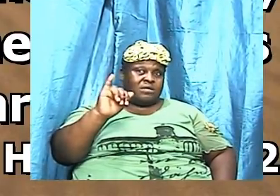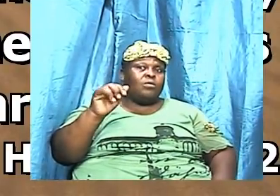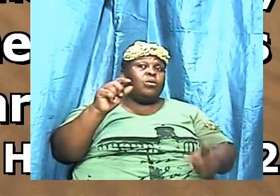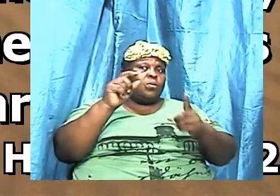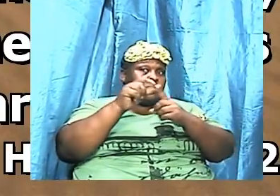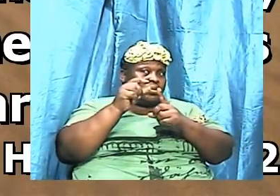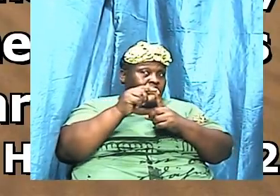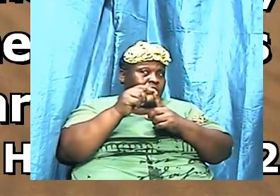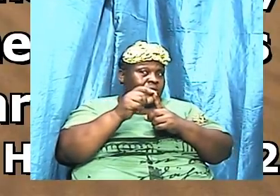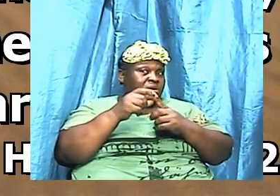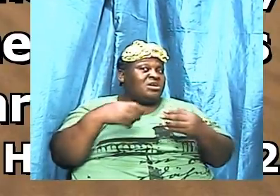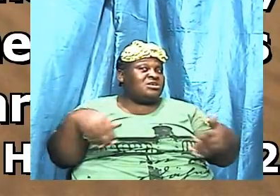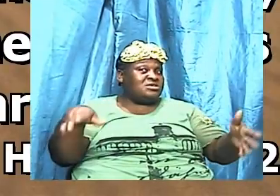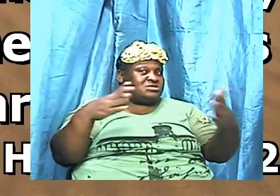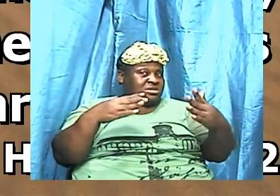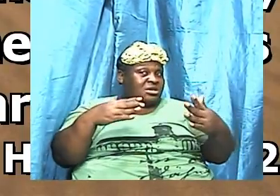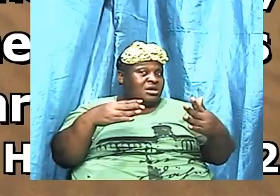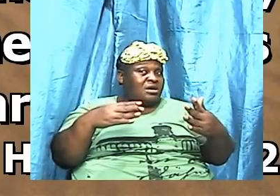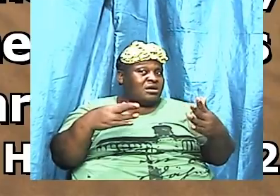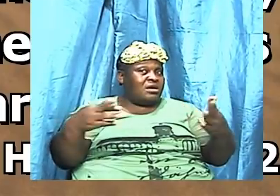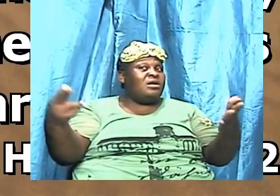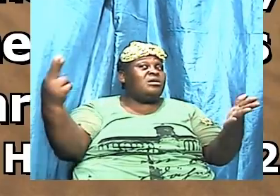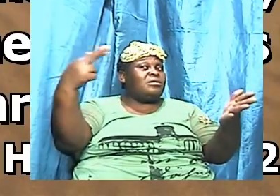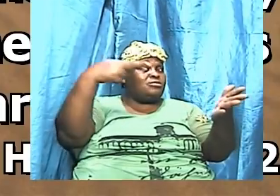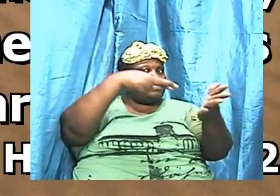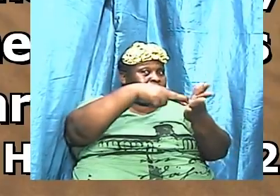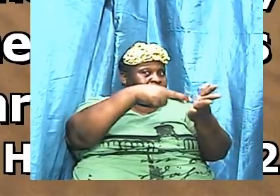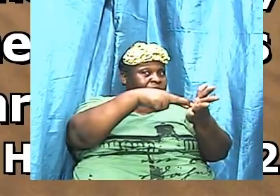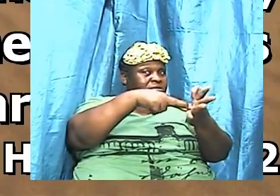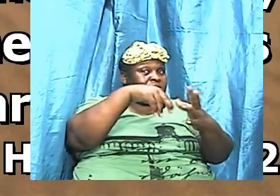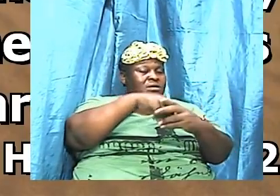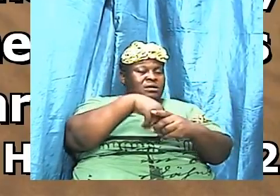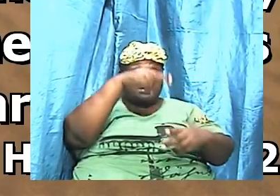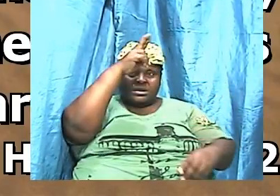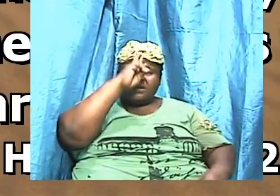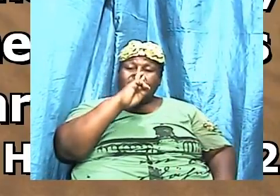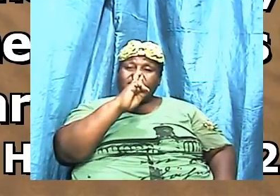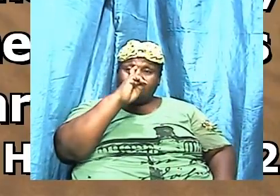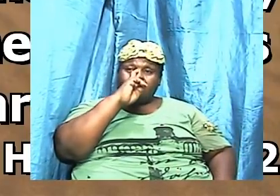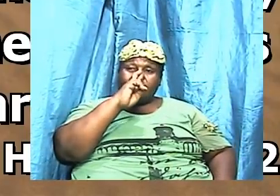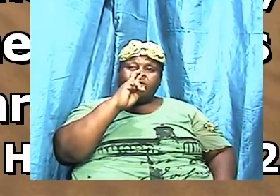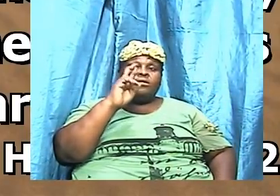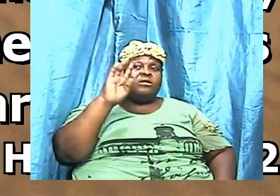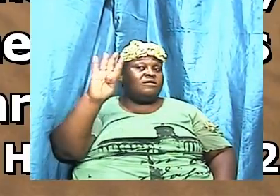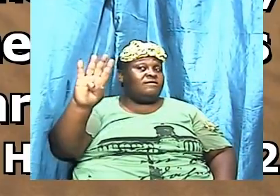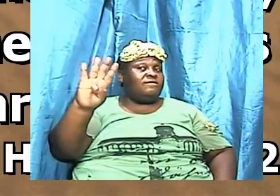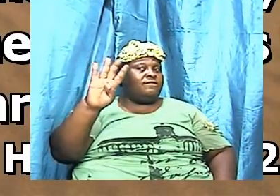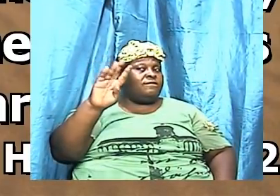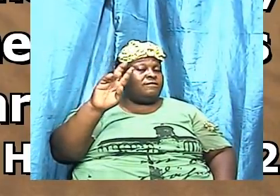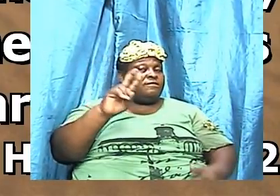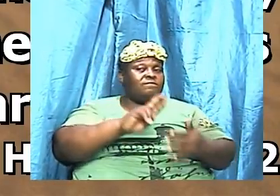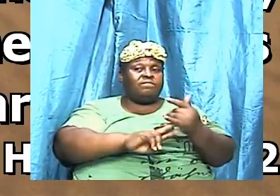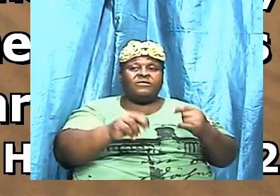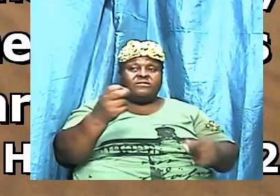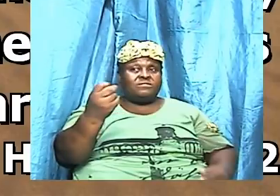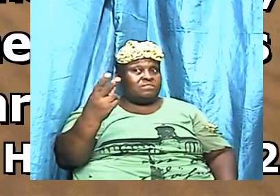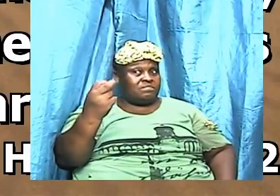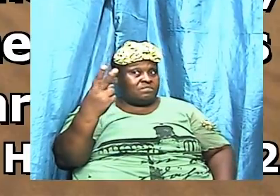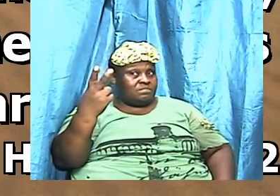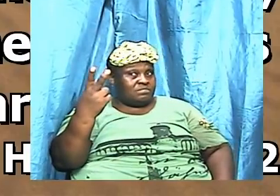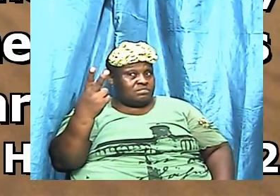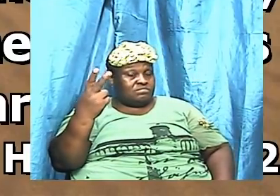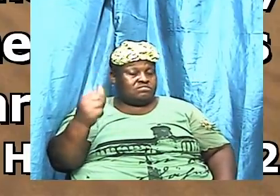being repeated in Hebrews chapter 4 and verse 12. Yes, and it's